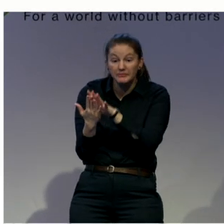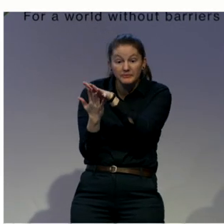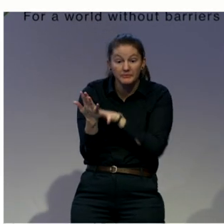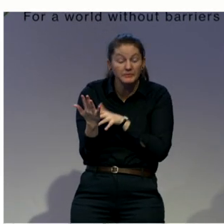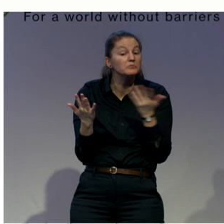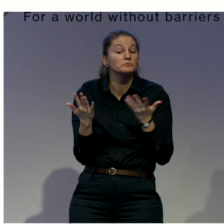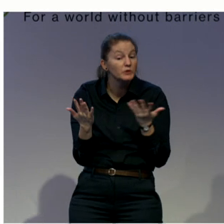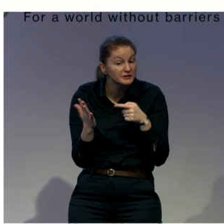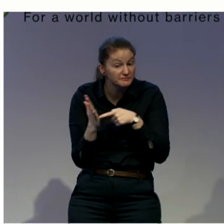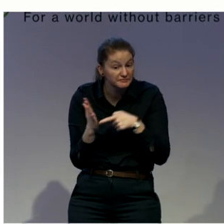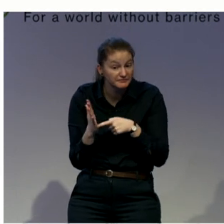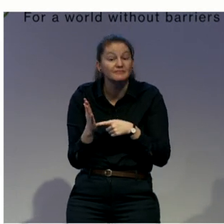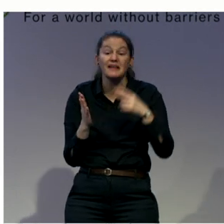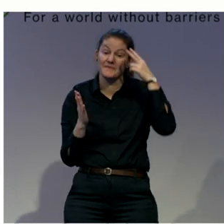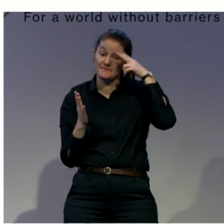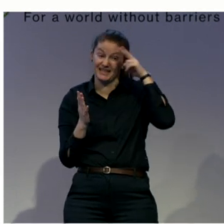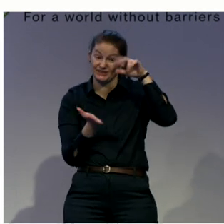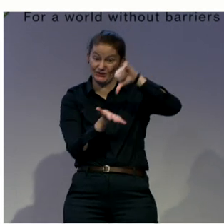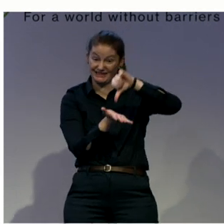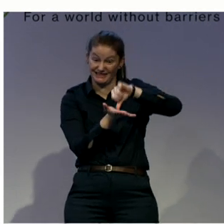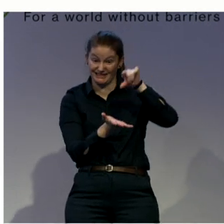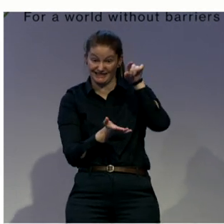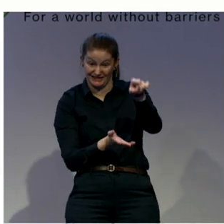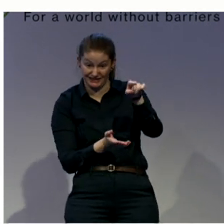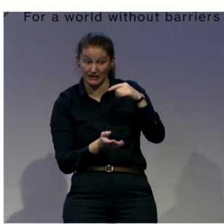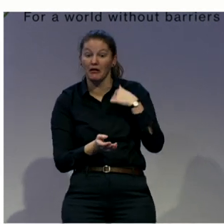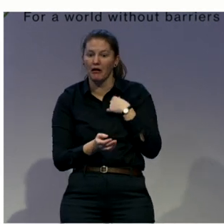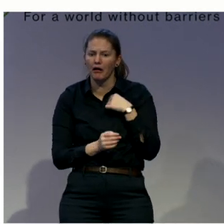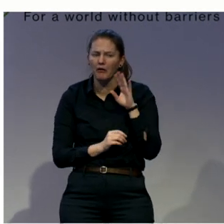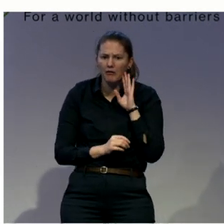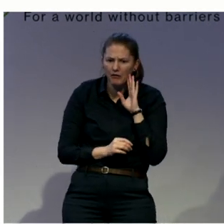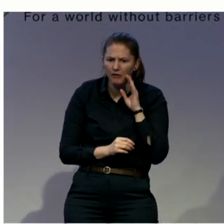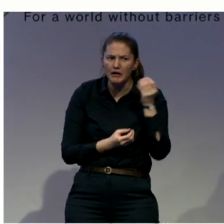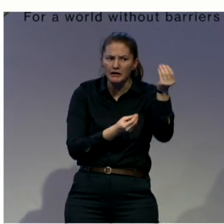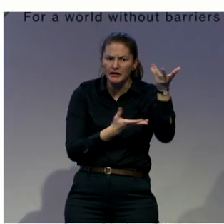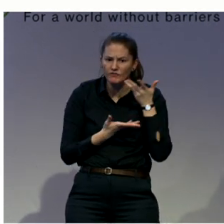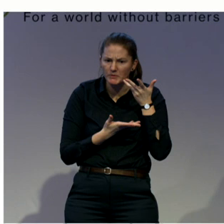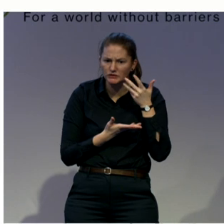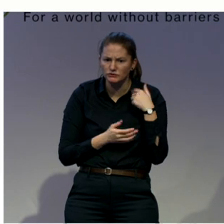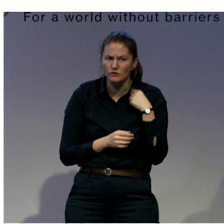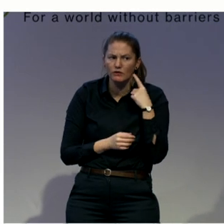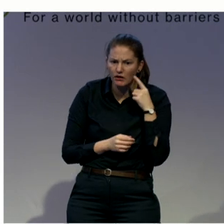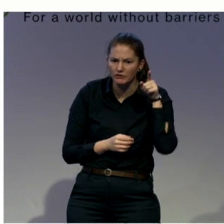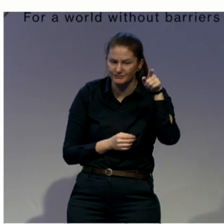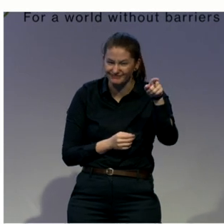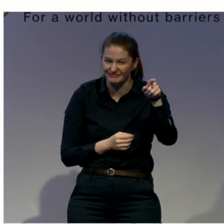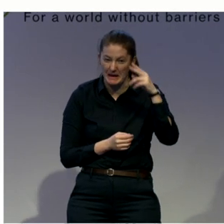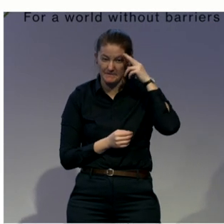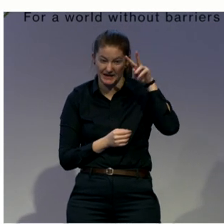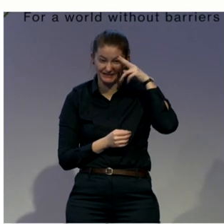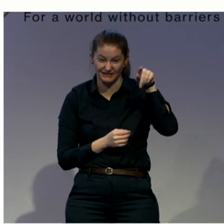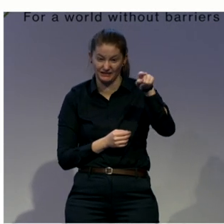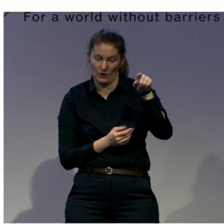Mexico City, this is information I have specifically from the capital city of Mexico. Is that there is